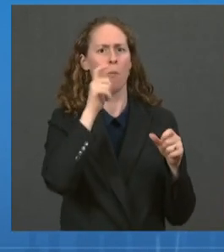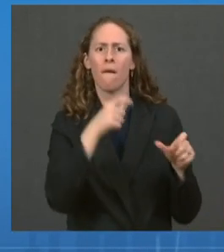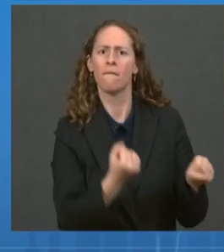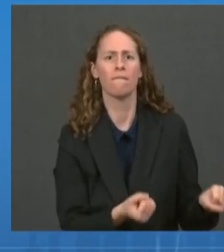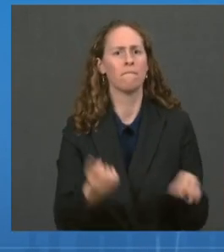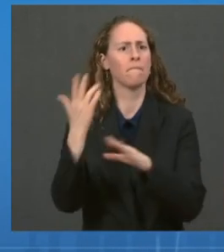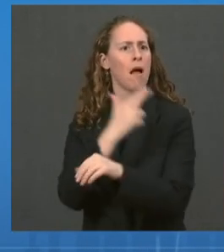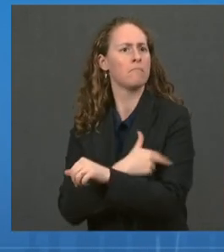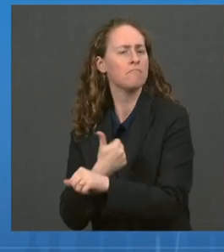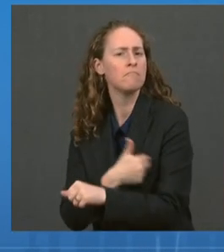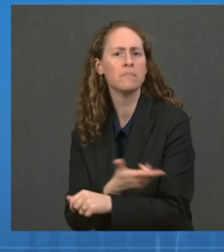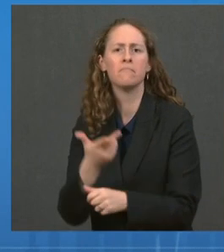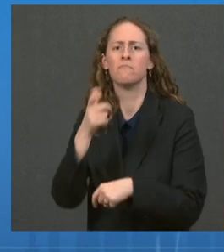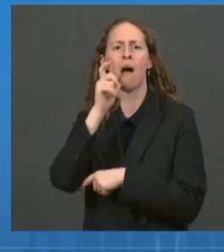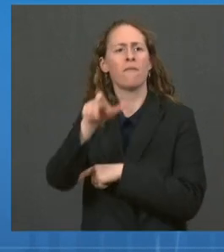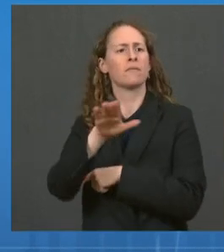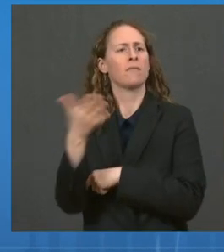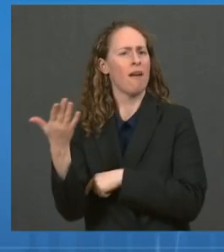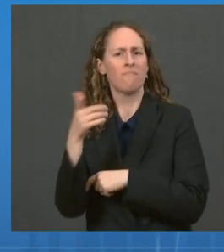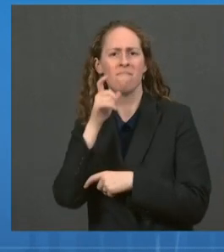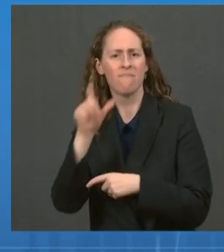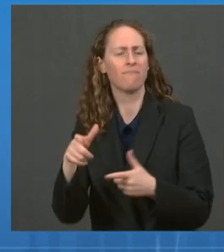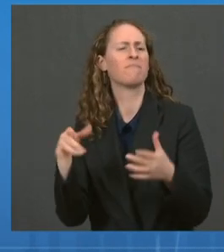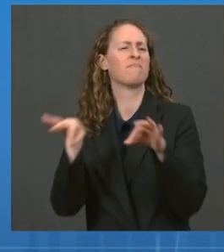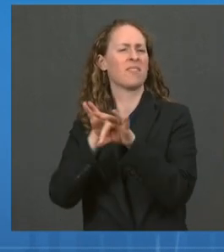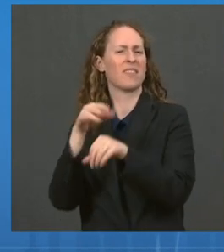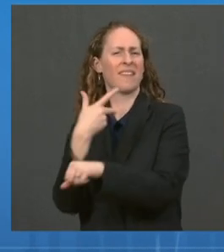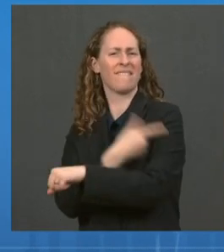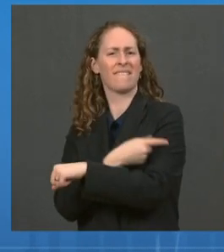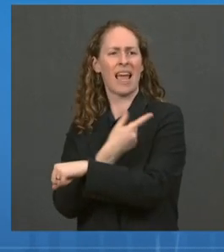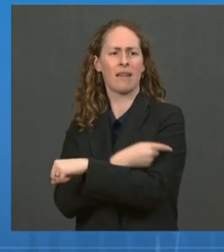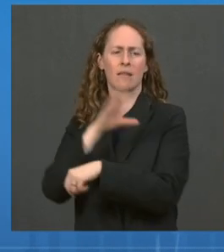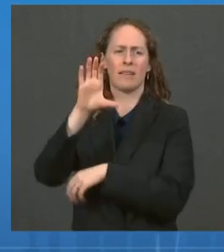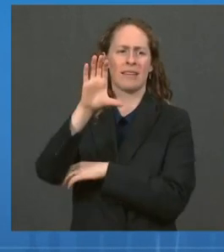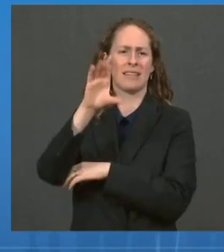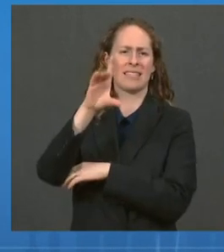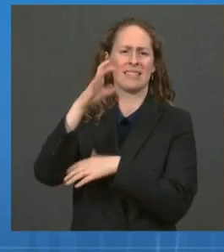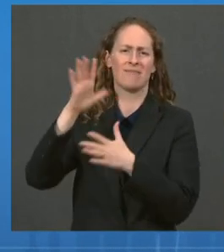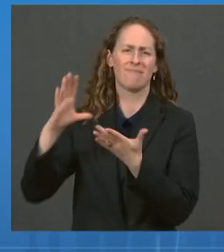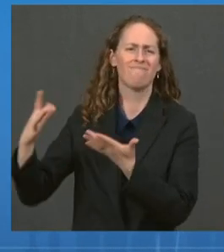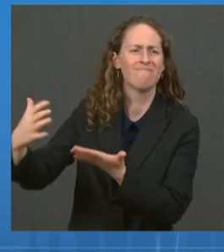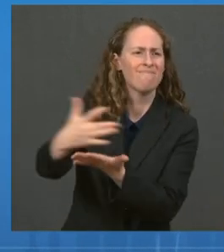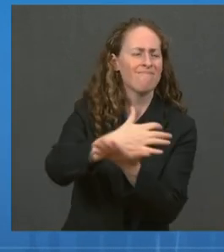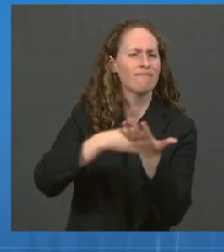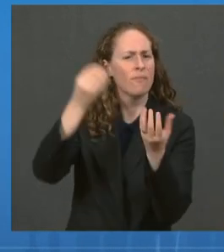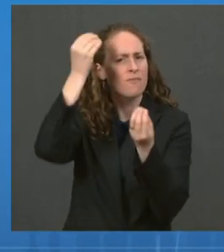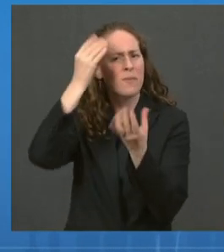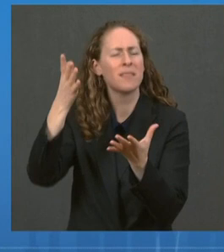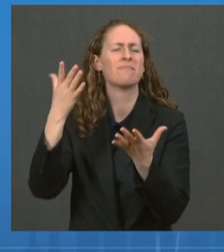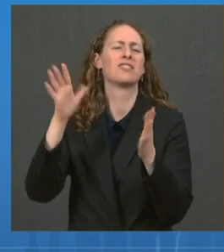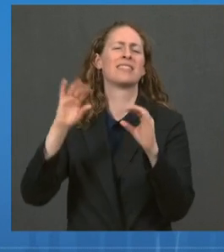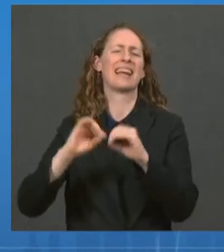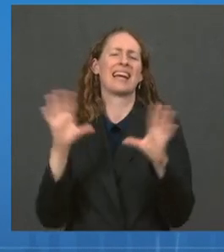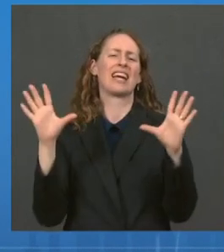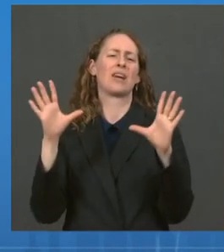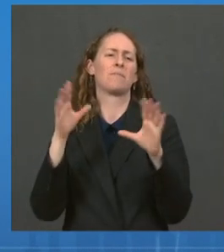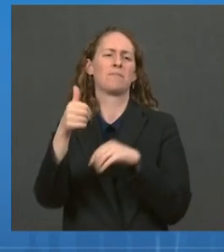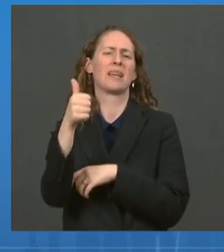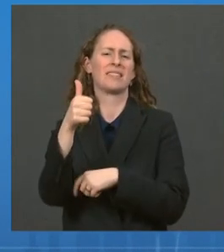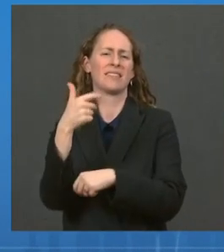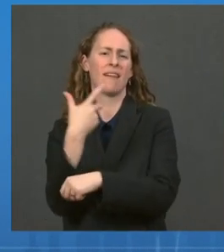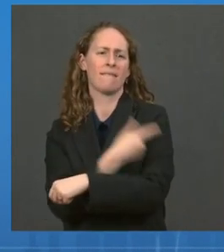CDC data continue to show the power of vaccination with recent reports showing a five-fold reduction in the risk of infection,